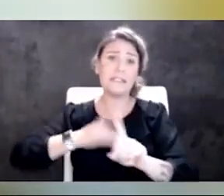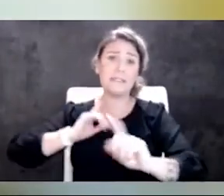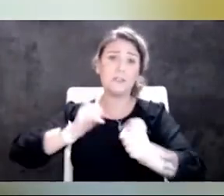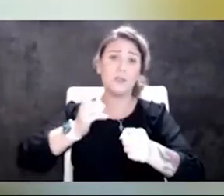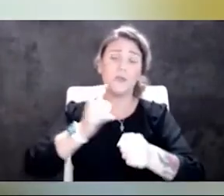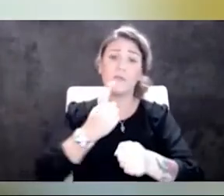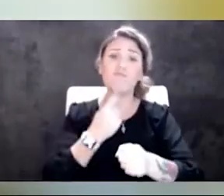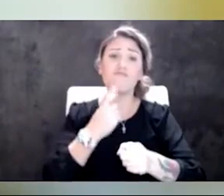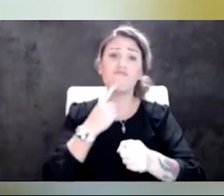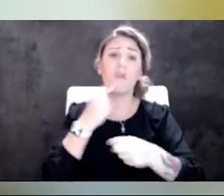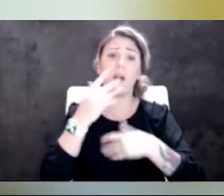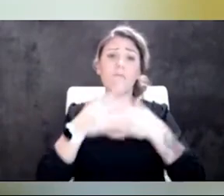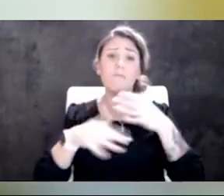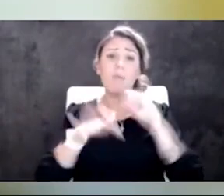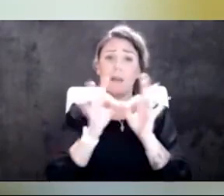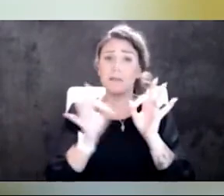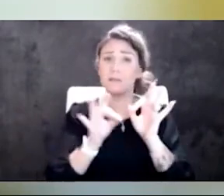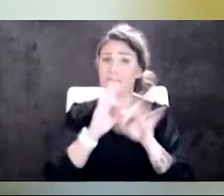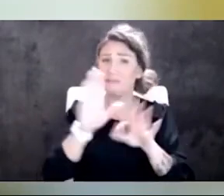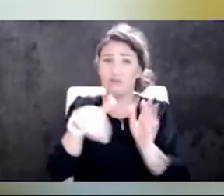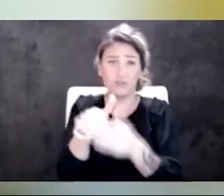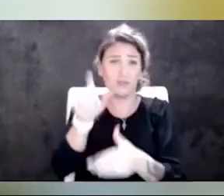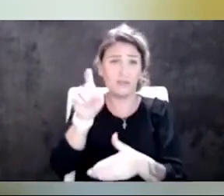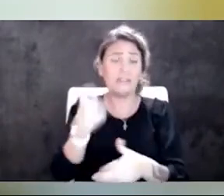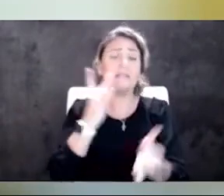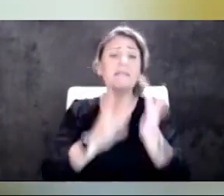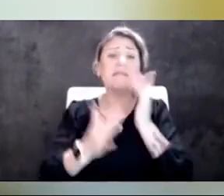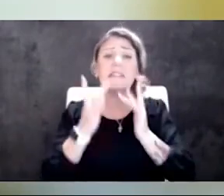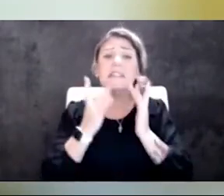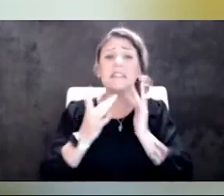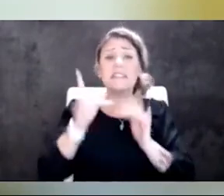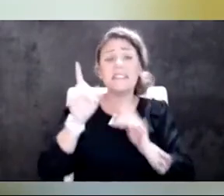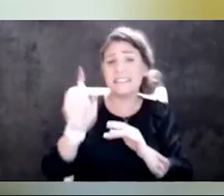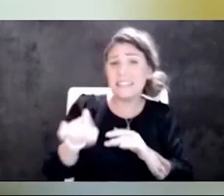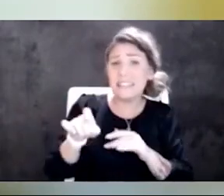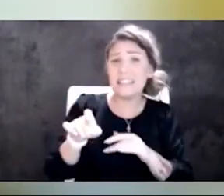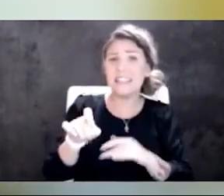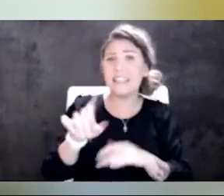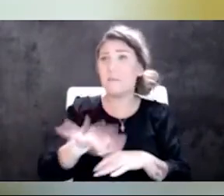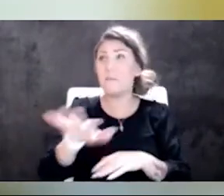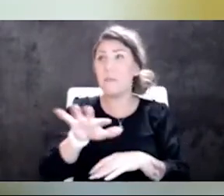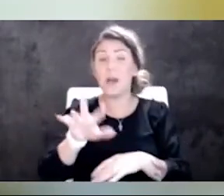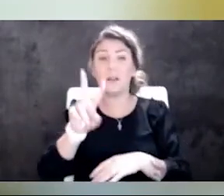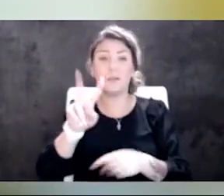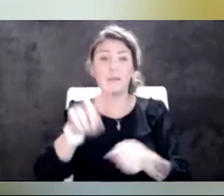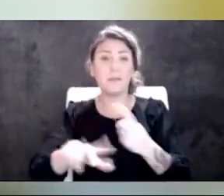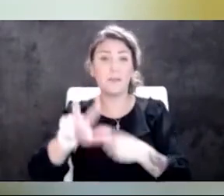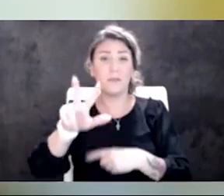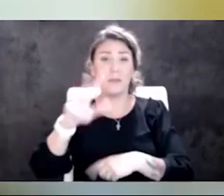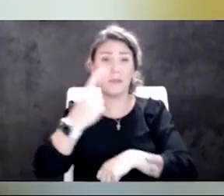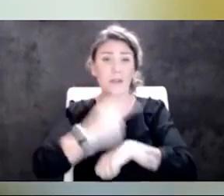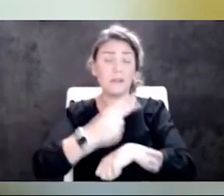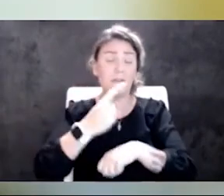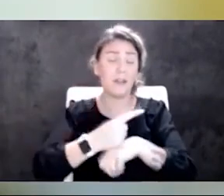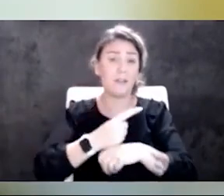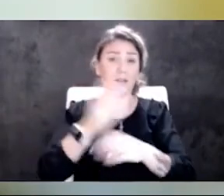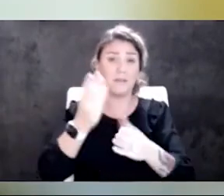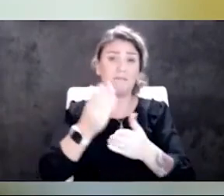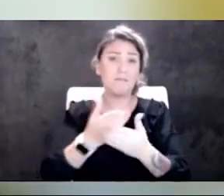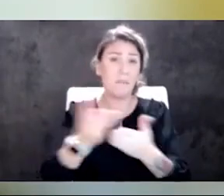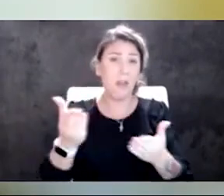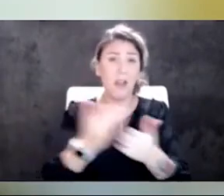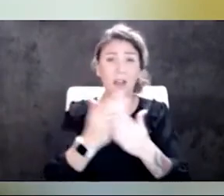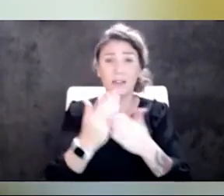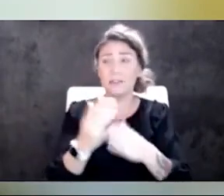is all we need from you. We need that desperately. We're sitting around a two to three day supply of O's, which is just too low for us. So